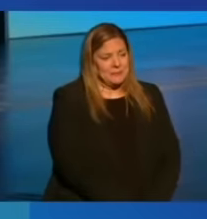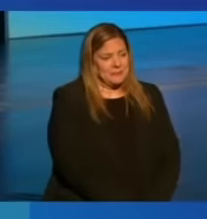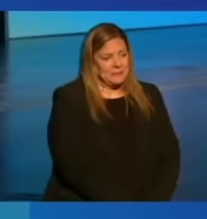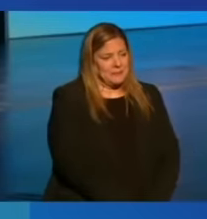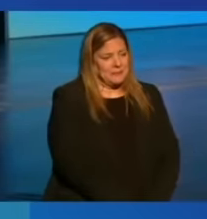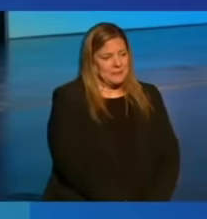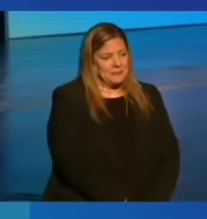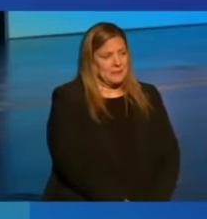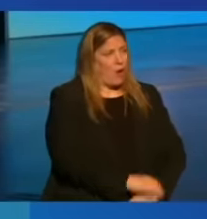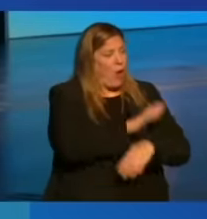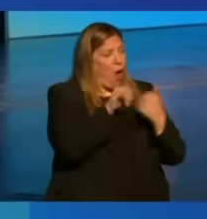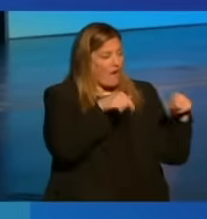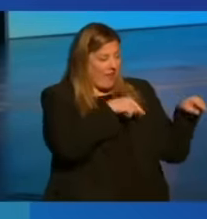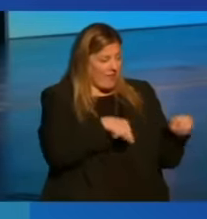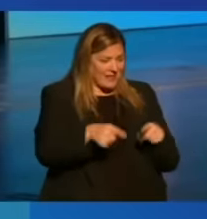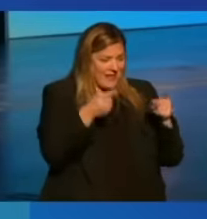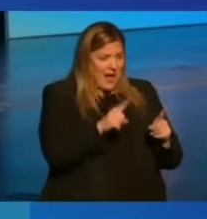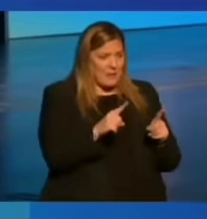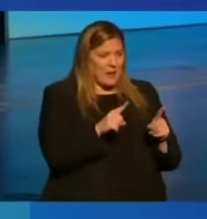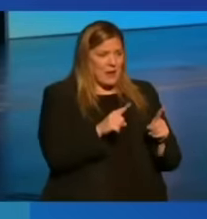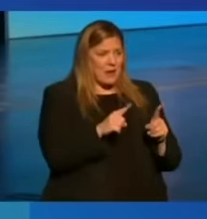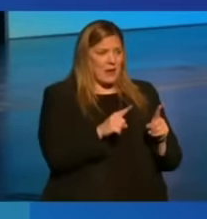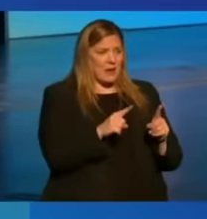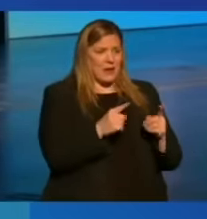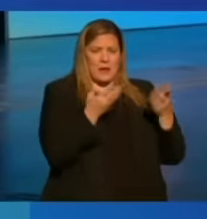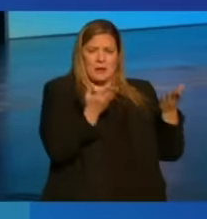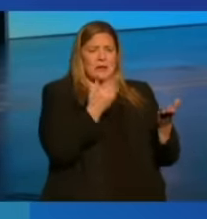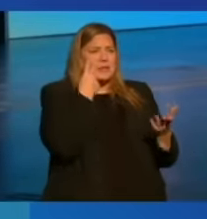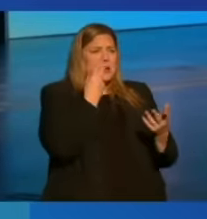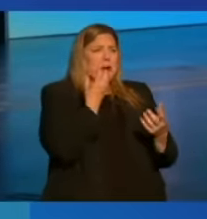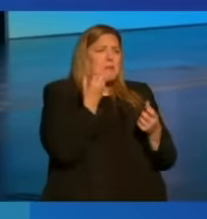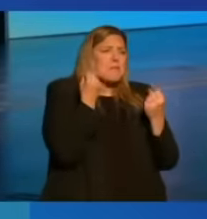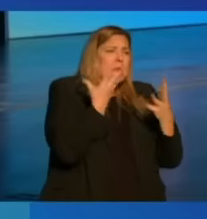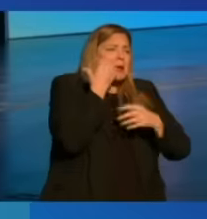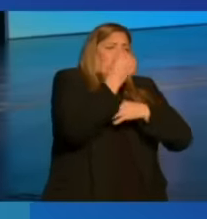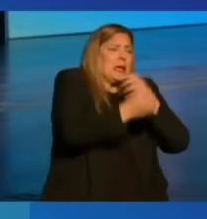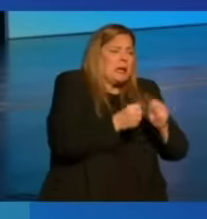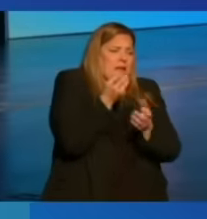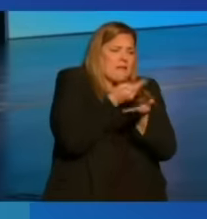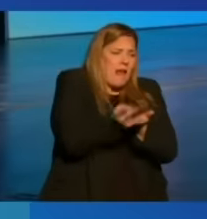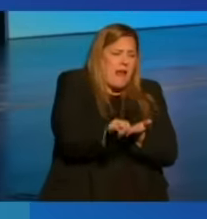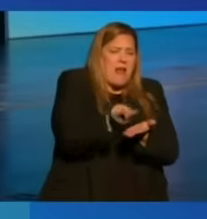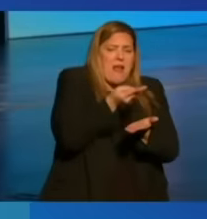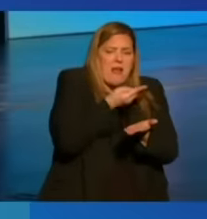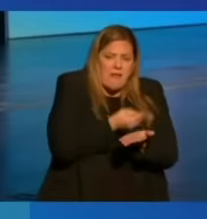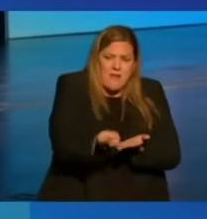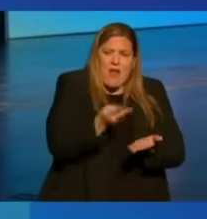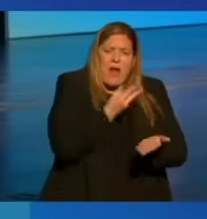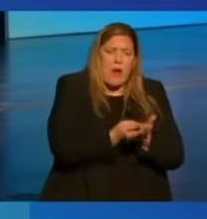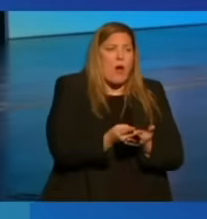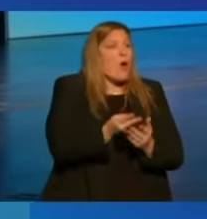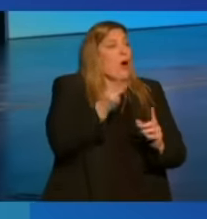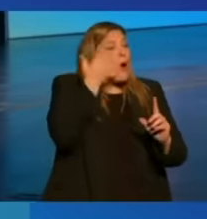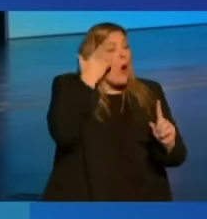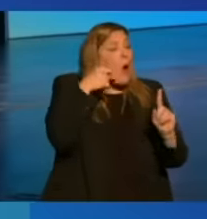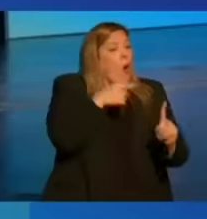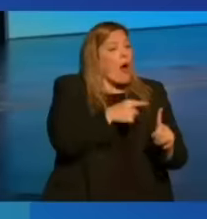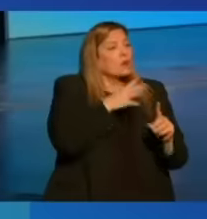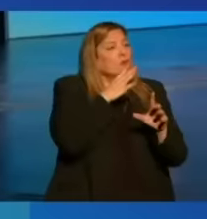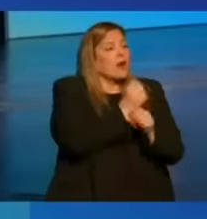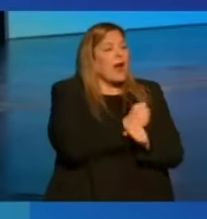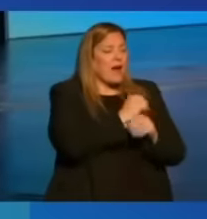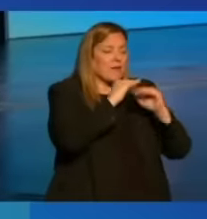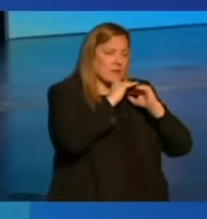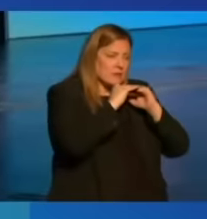And all of this is taking place against the backdrop of decades of failure to achieve a durable peace